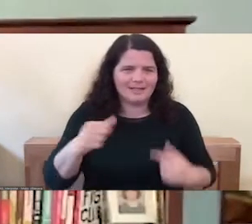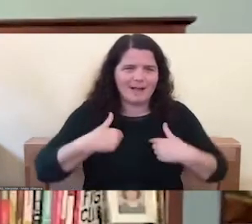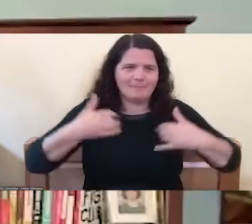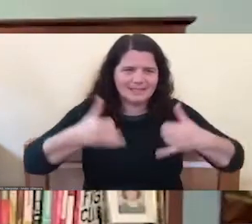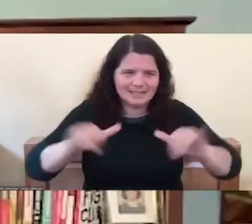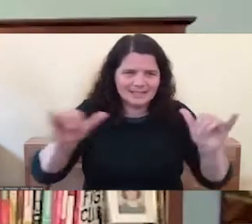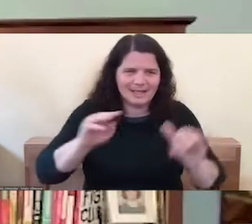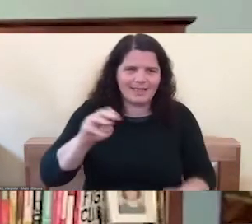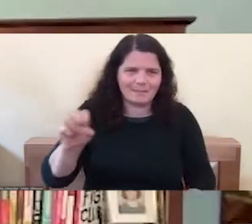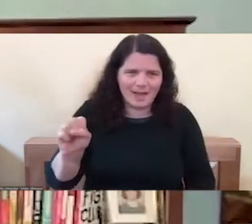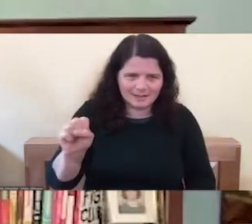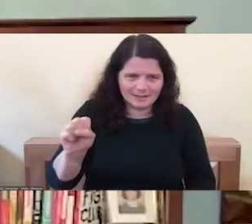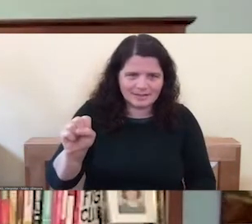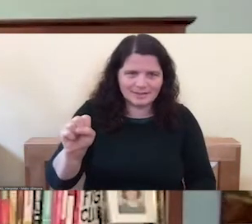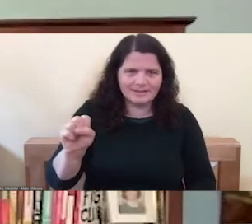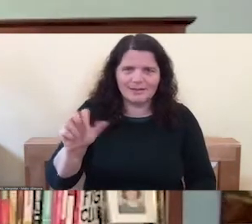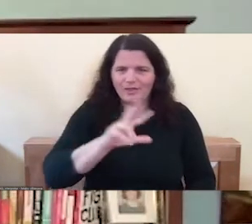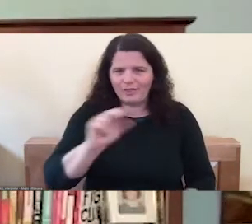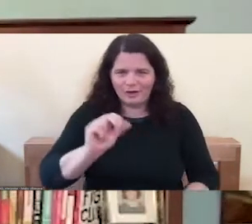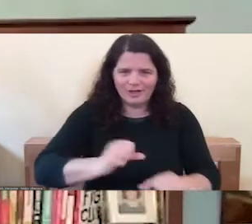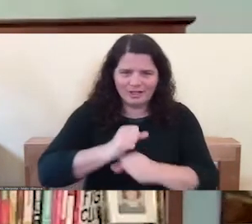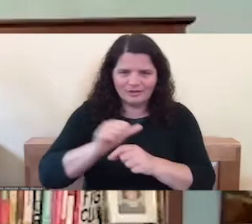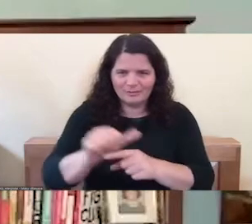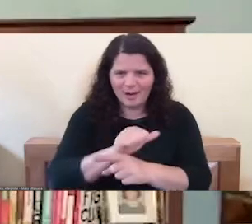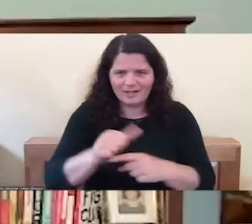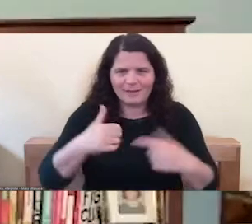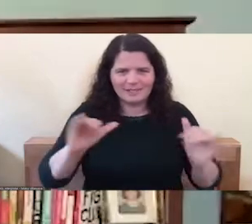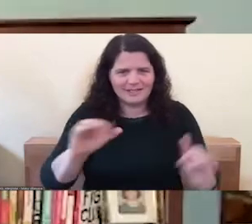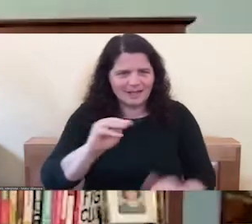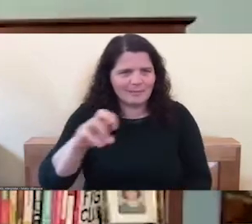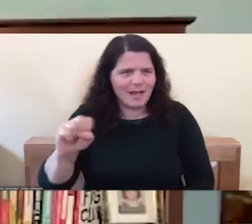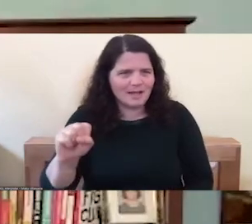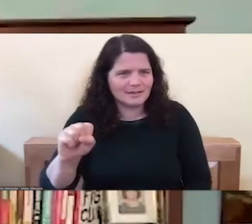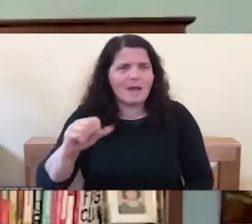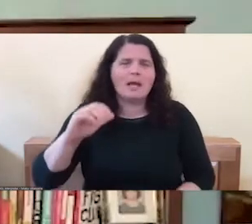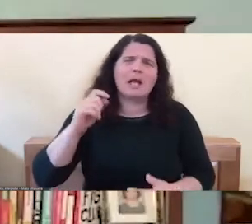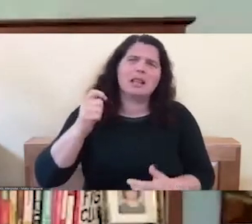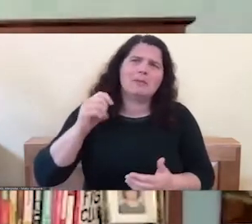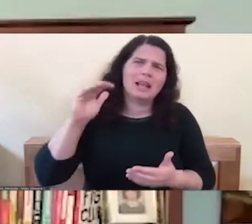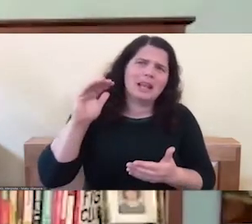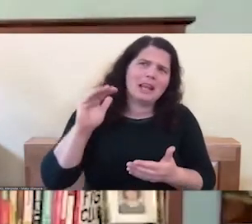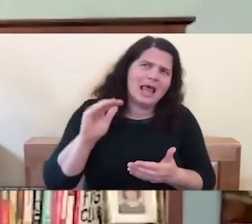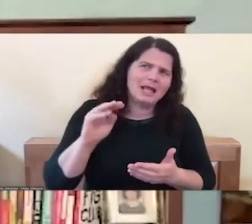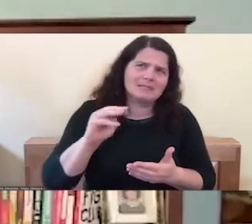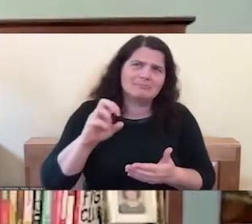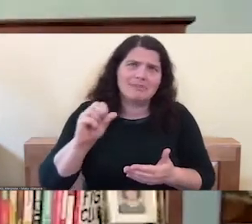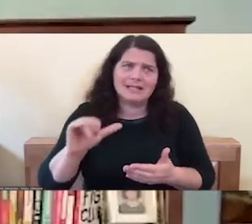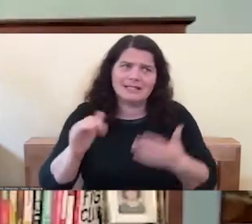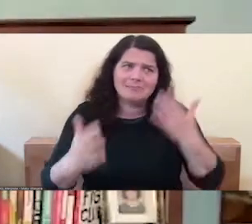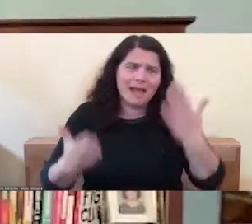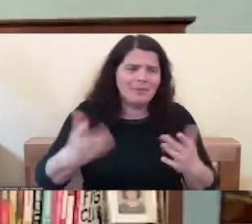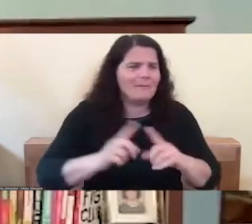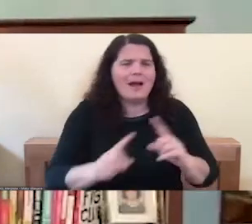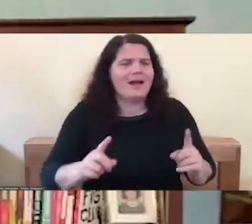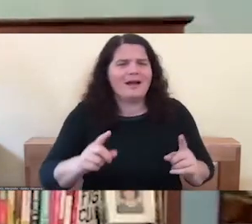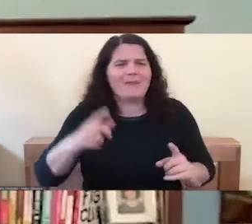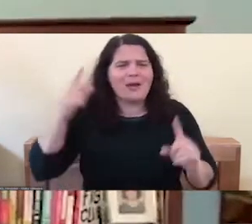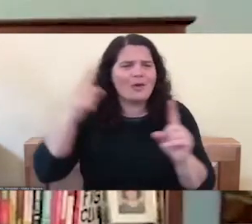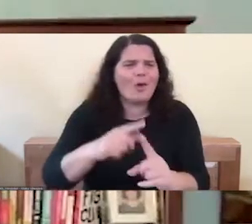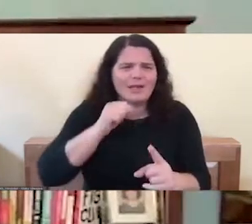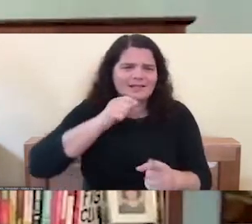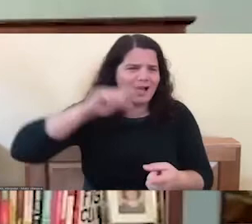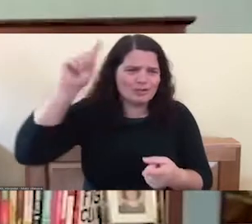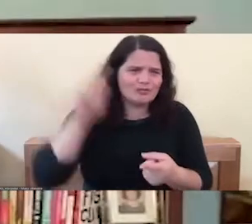You know, I'm a little less messy maybe than I used to be, but I'm, I'm still a mess, you know, and that, but that's not your goal. Your goal is not